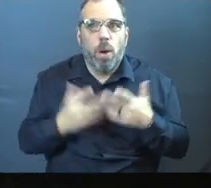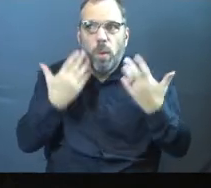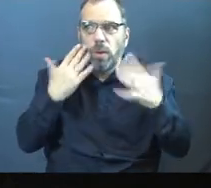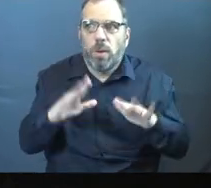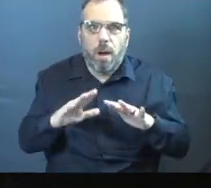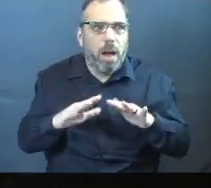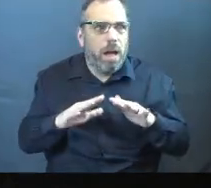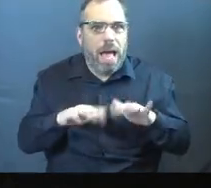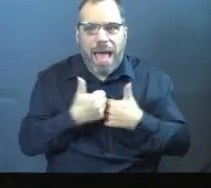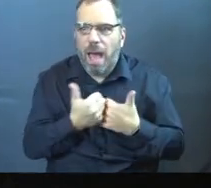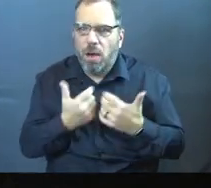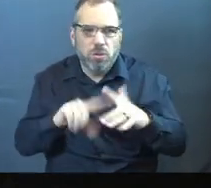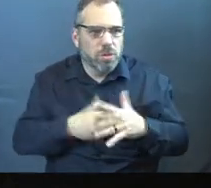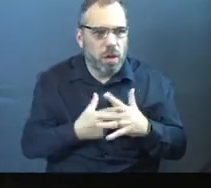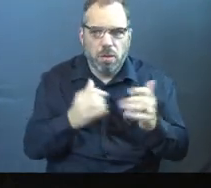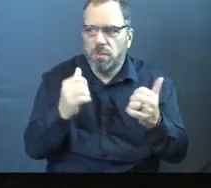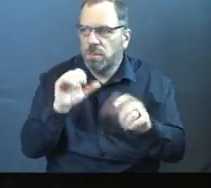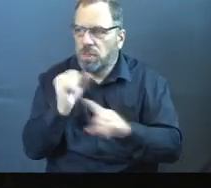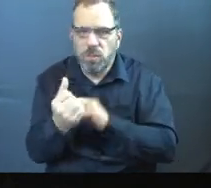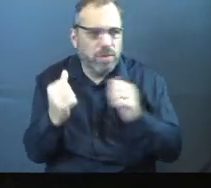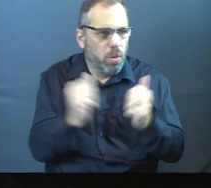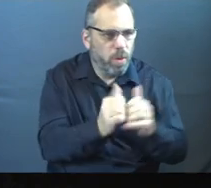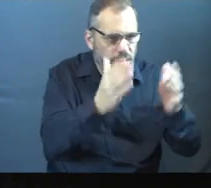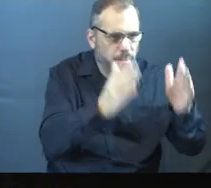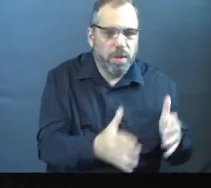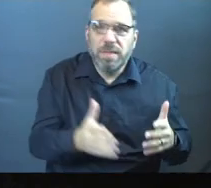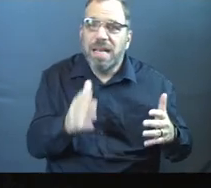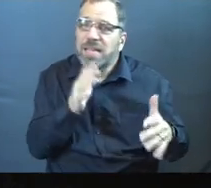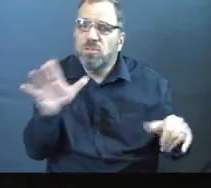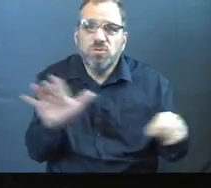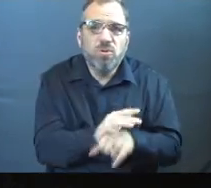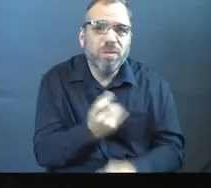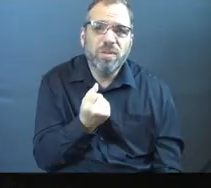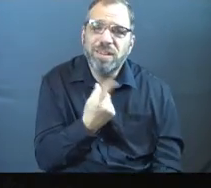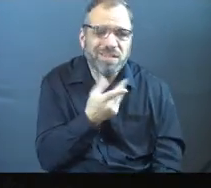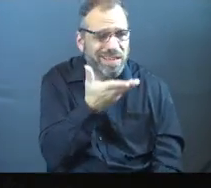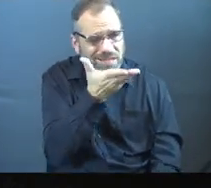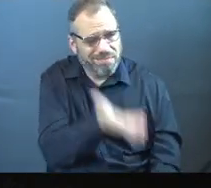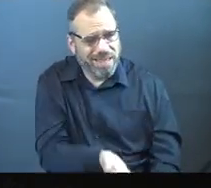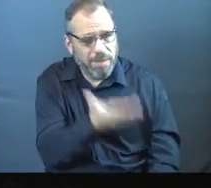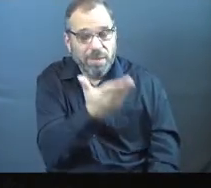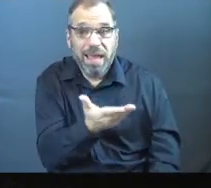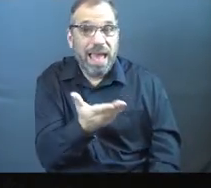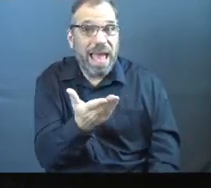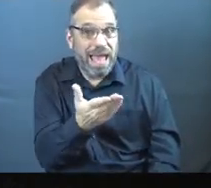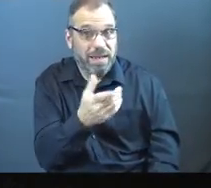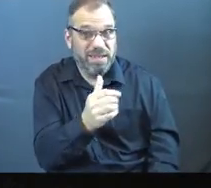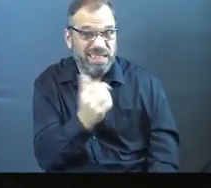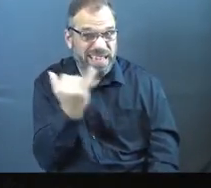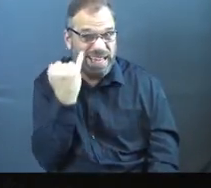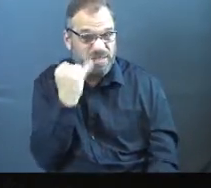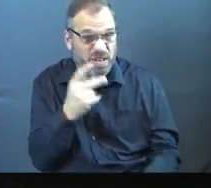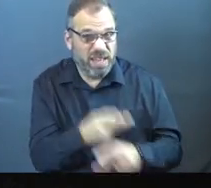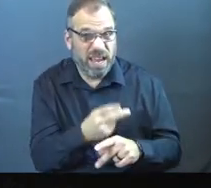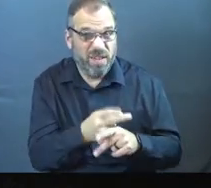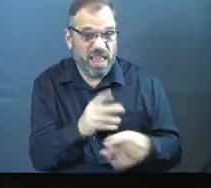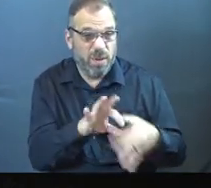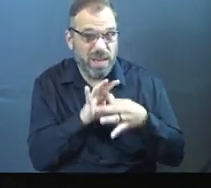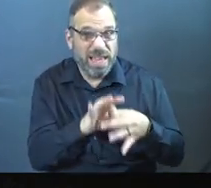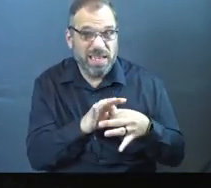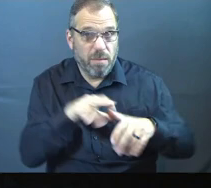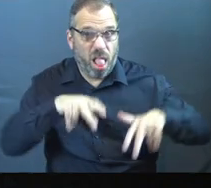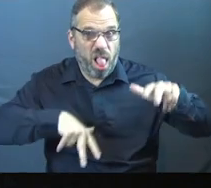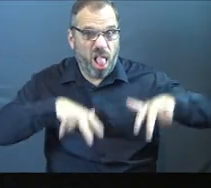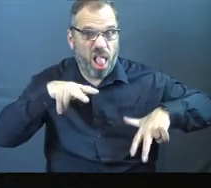know how. We don't understand how to jump into a situation with somebody because we don't fully understand that person. And if we're not careful, that relationship gets a little wonky too.